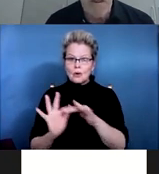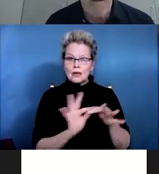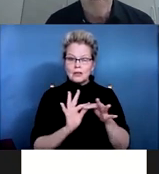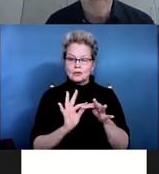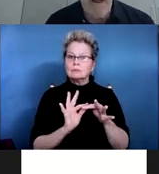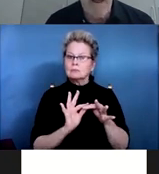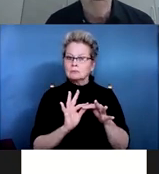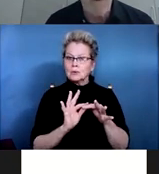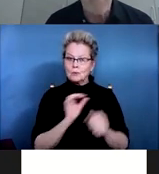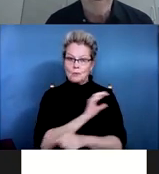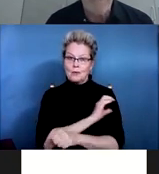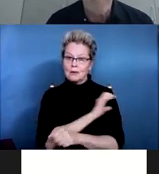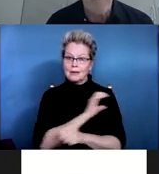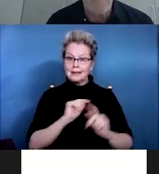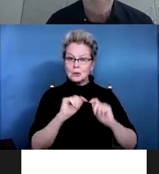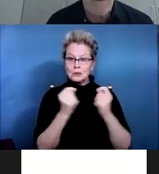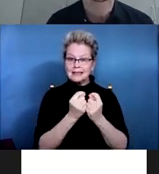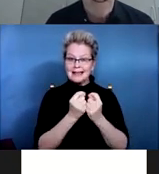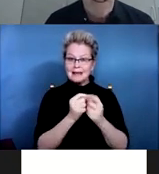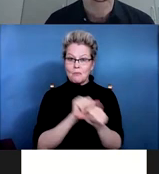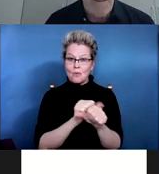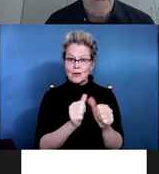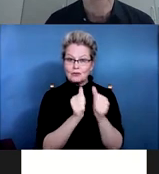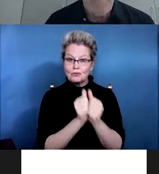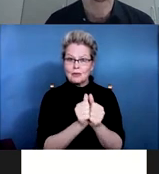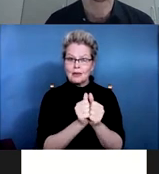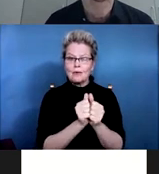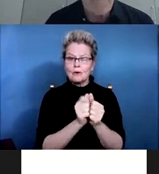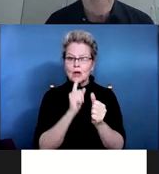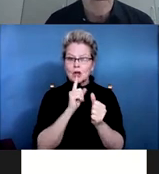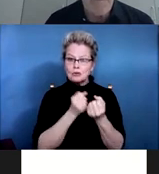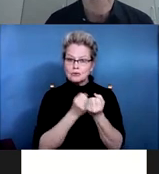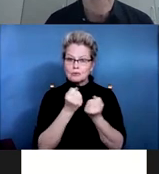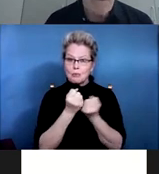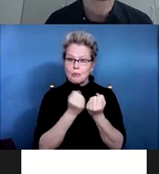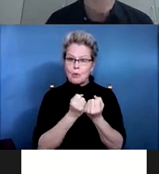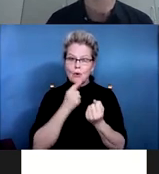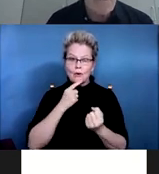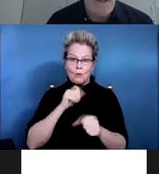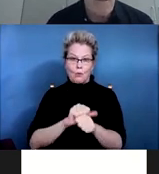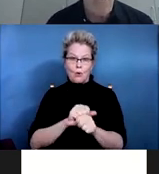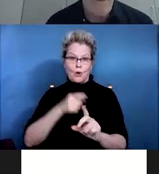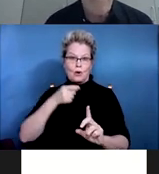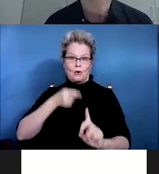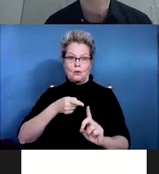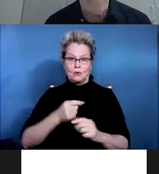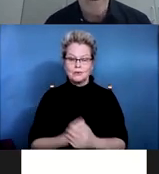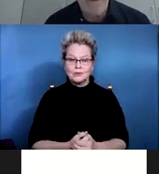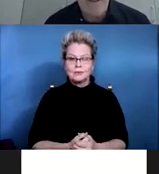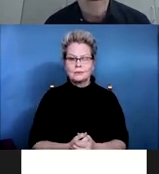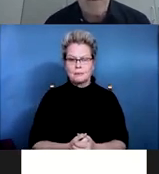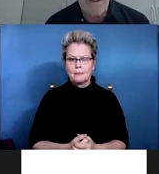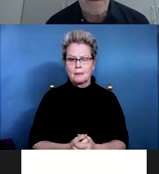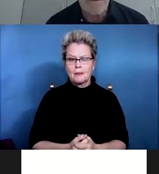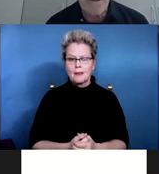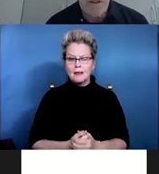on work-related goals. And discussions start while people are